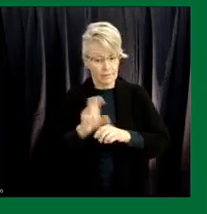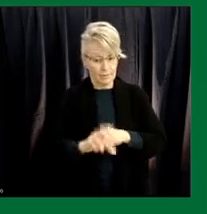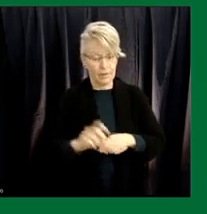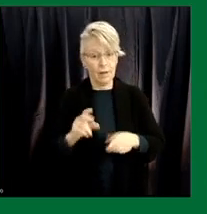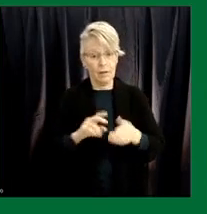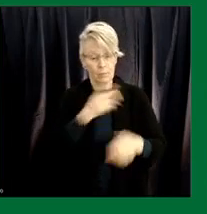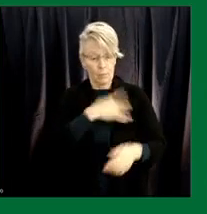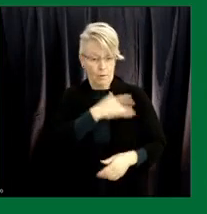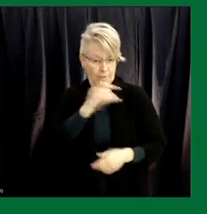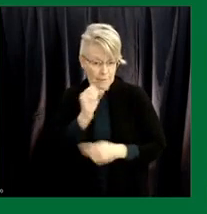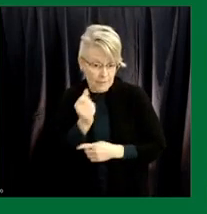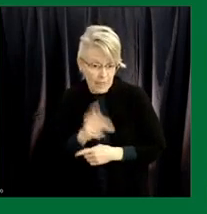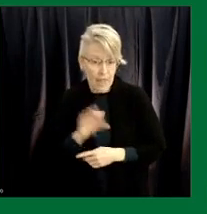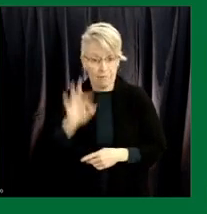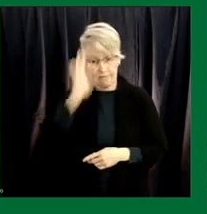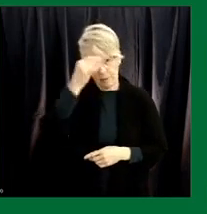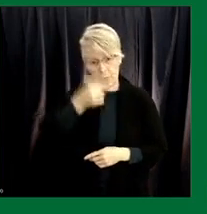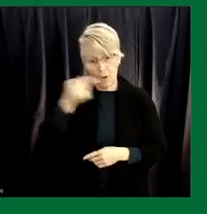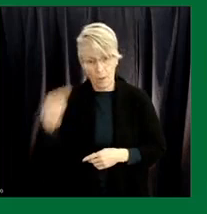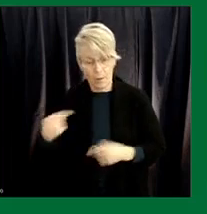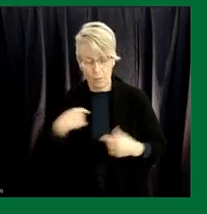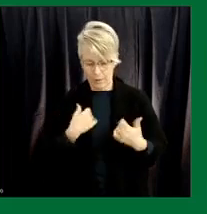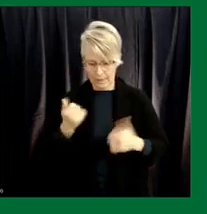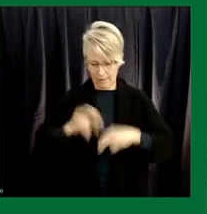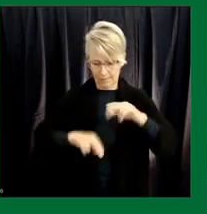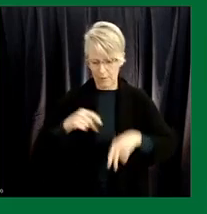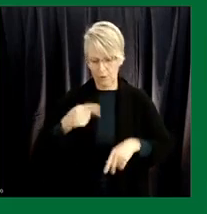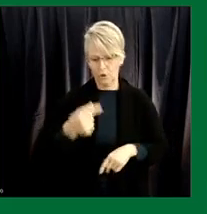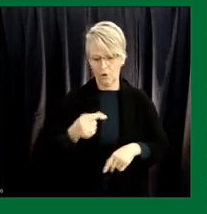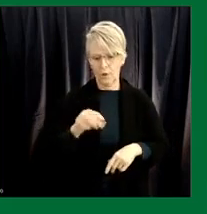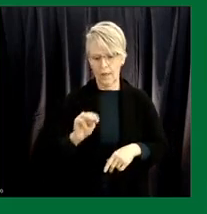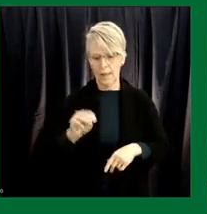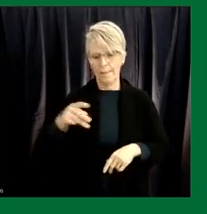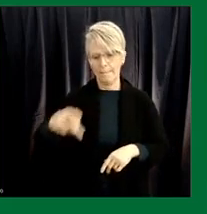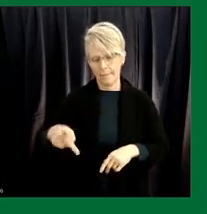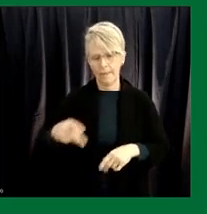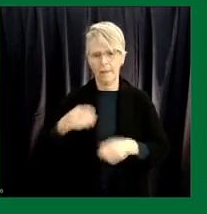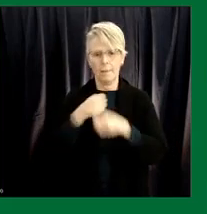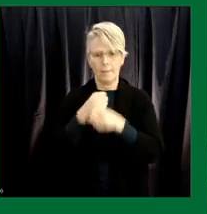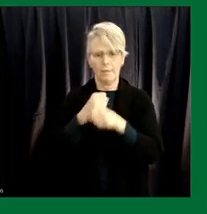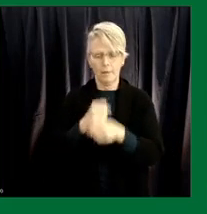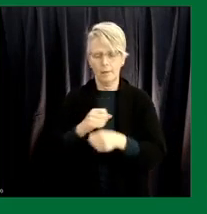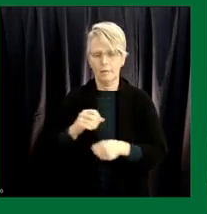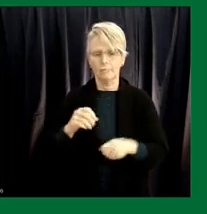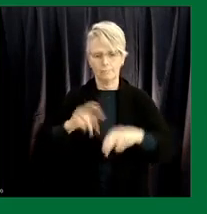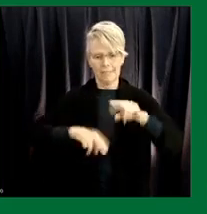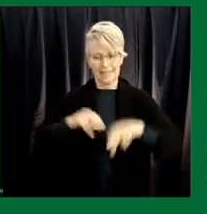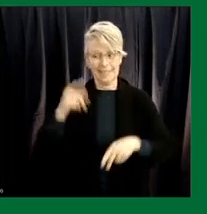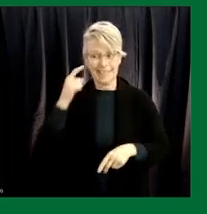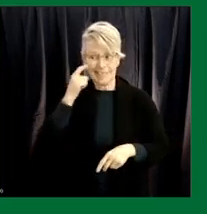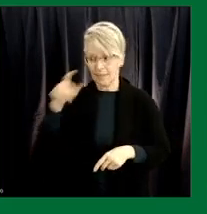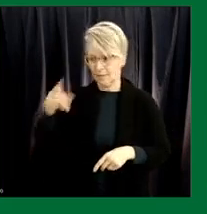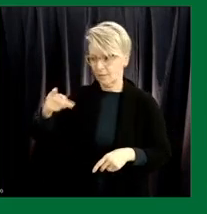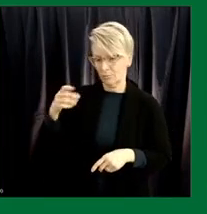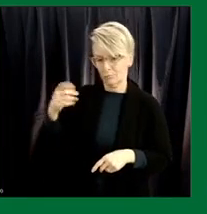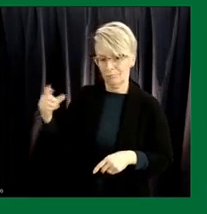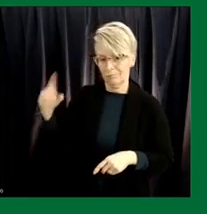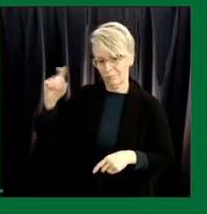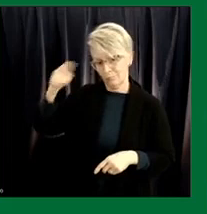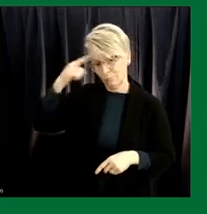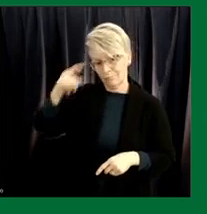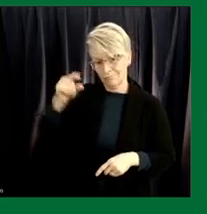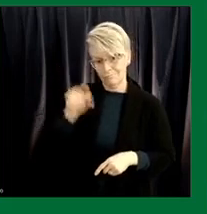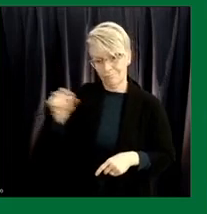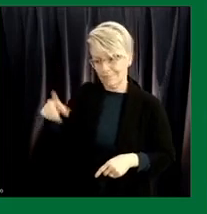also the federal government we're currently constructing a GMP vaccine manufacturing facility as the Premier just mentioned. So together those